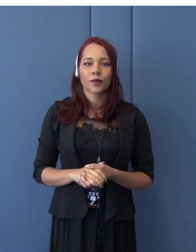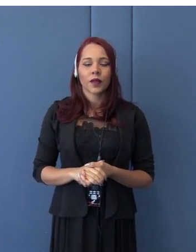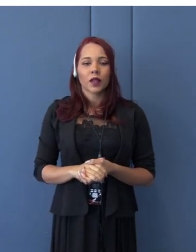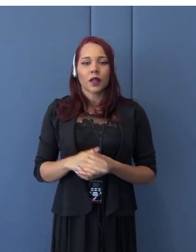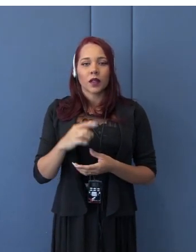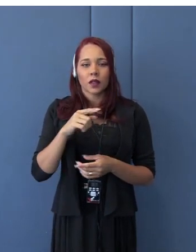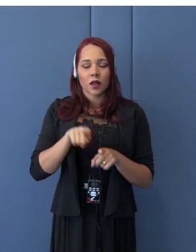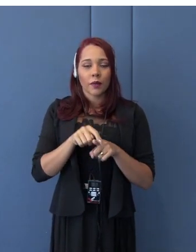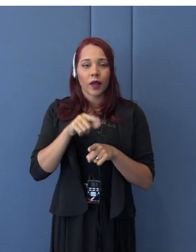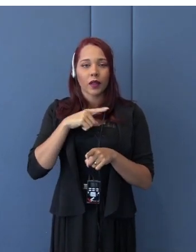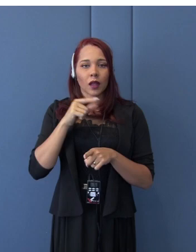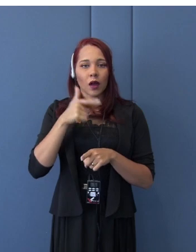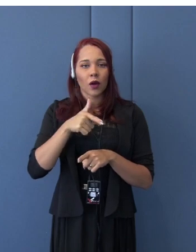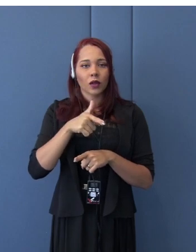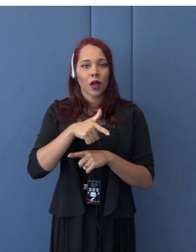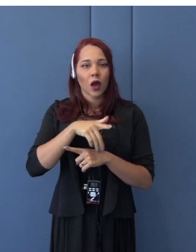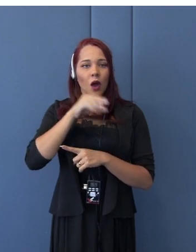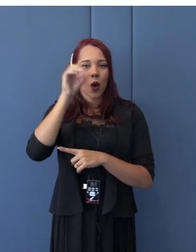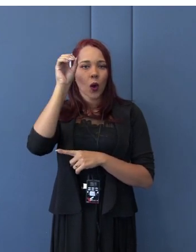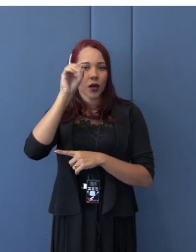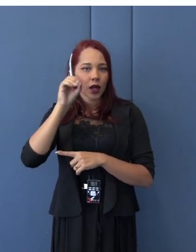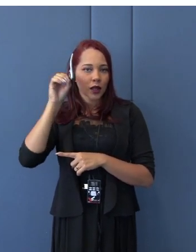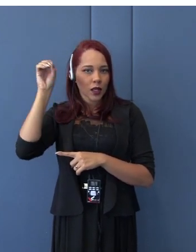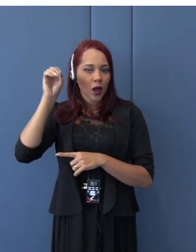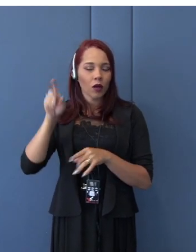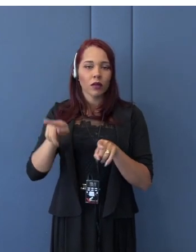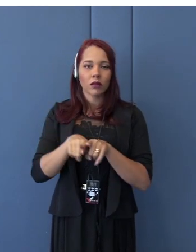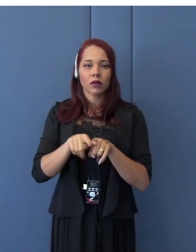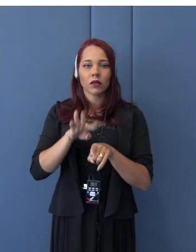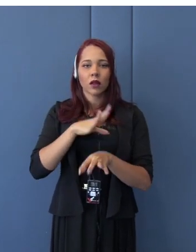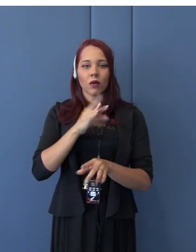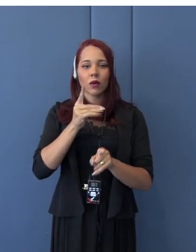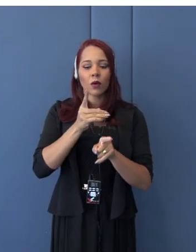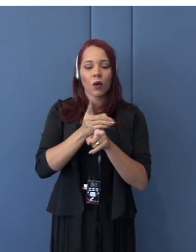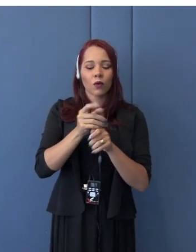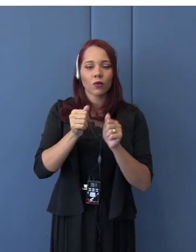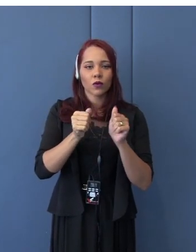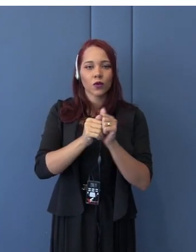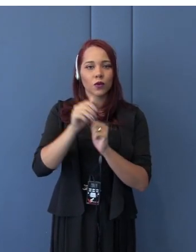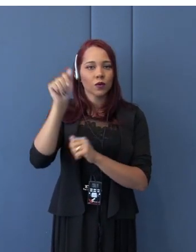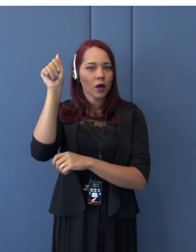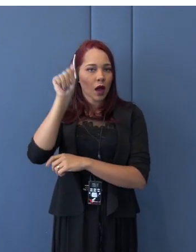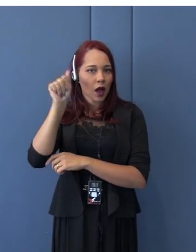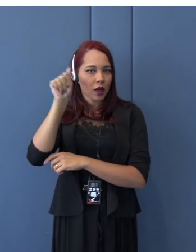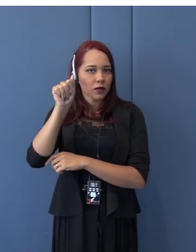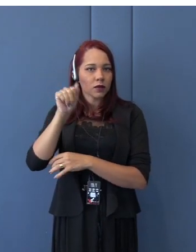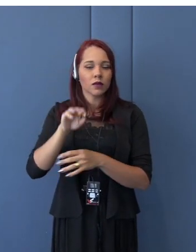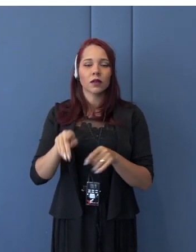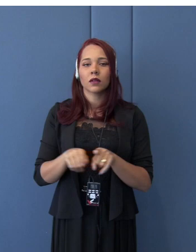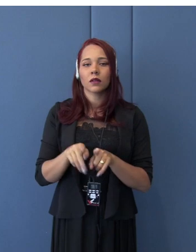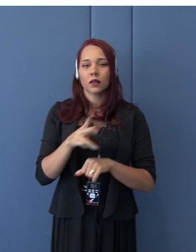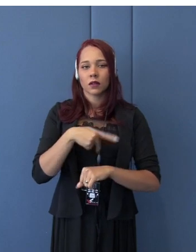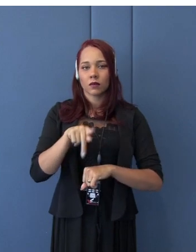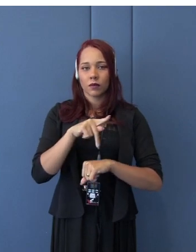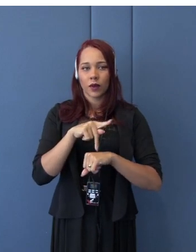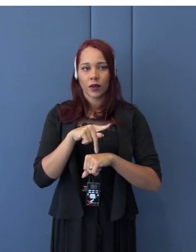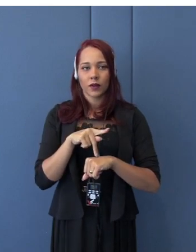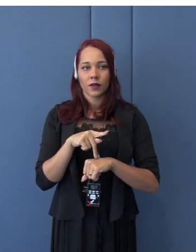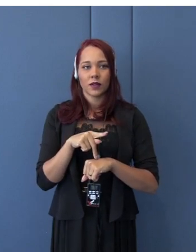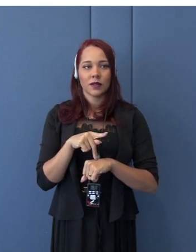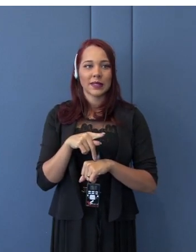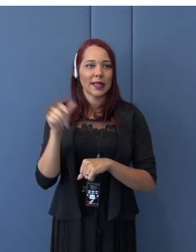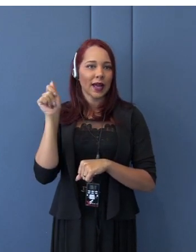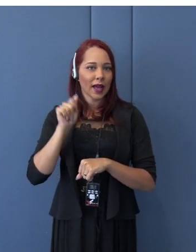ASEM, Asia-Europe meeting. EU and NAFTA, still sort of suspended,